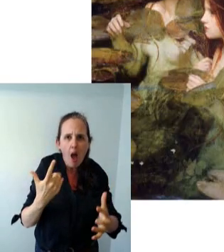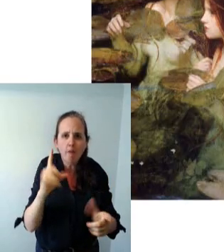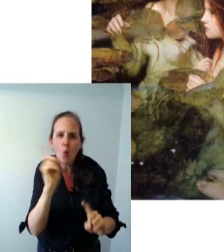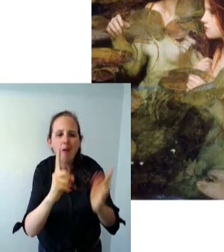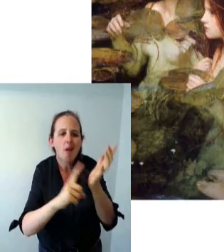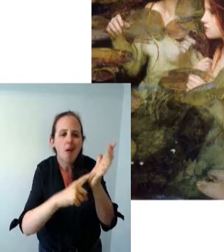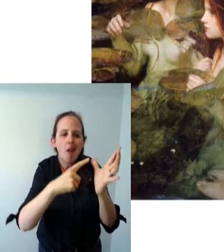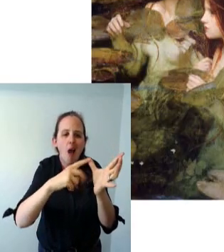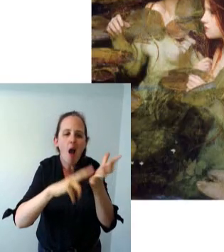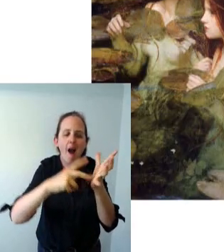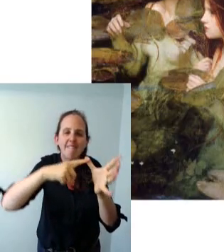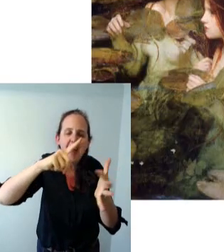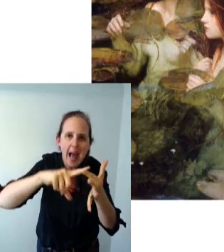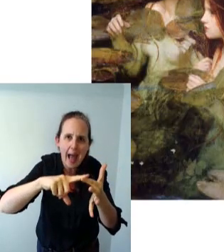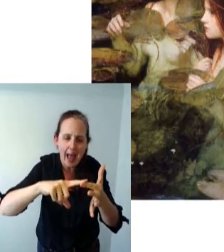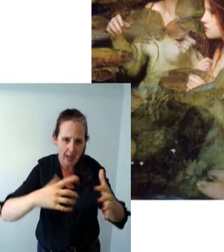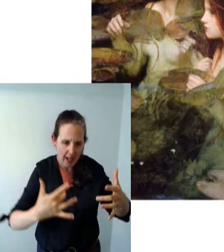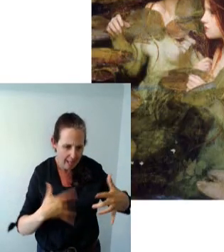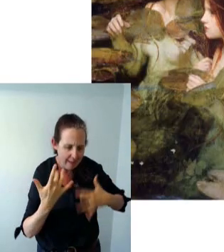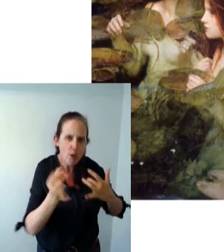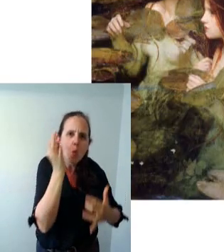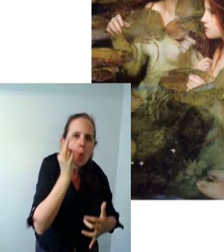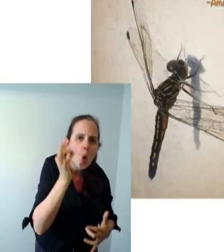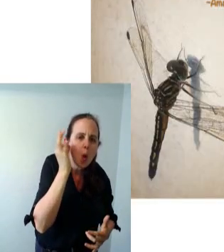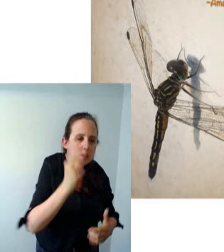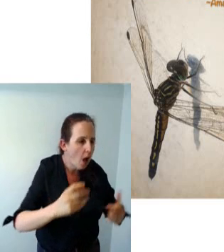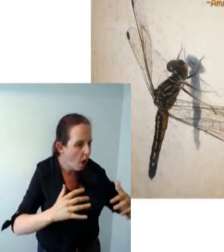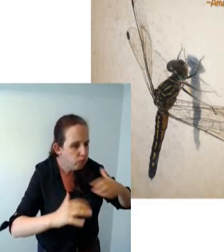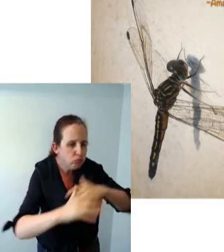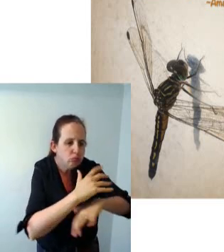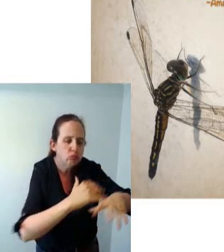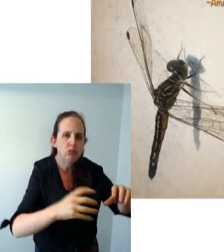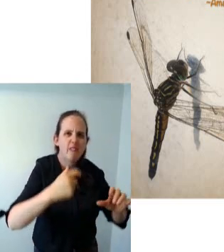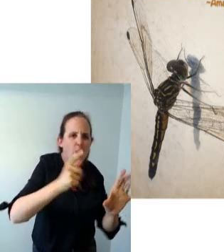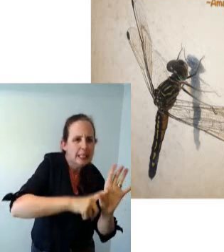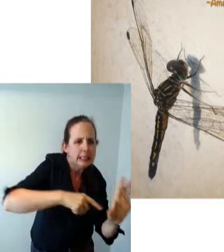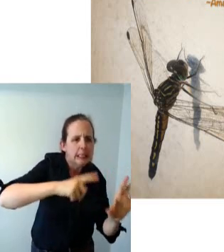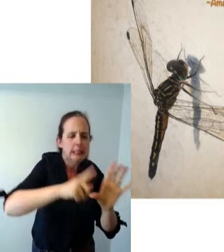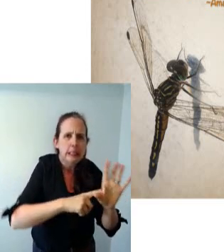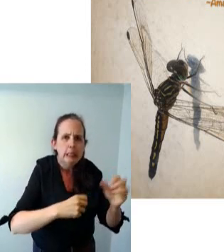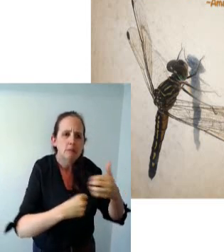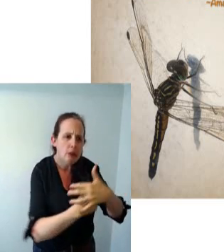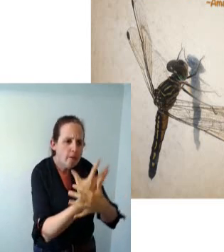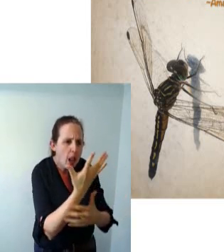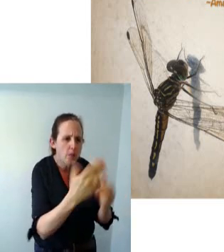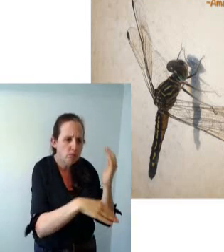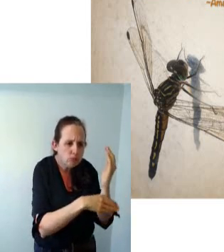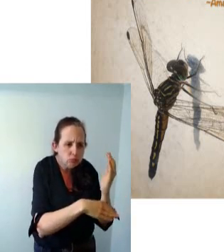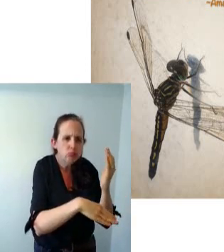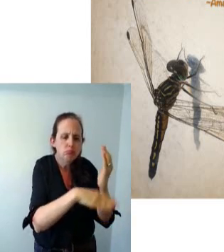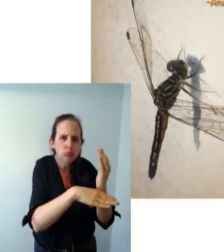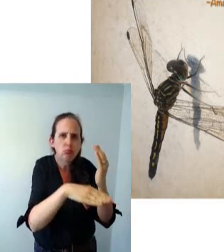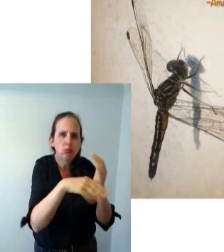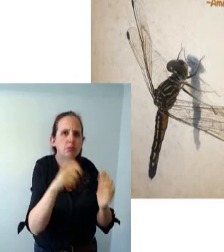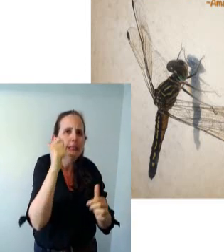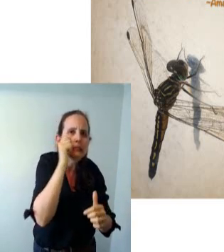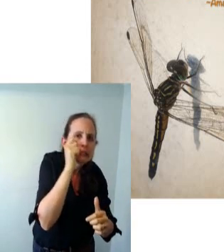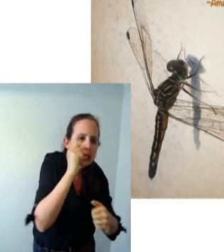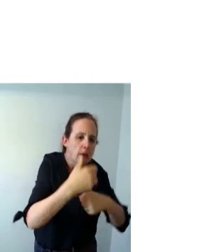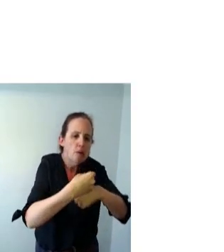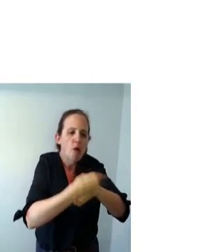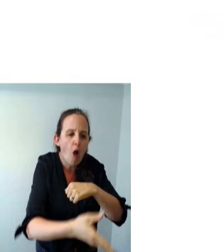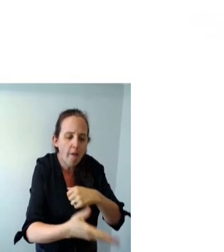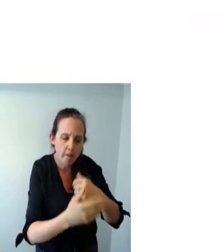living in the water often for several years during which time they develop in stages molting their outer skin each time they